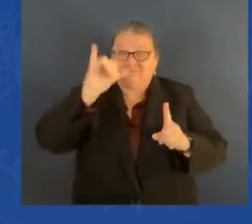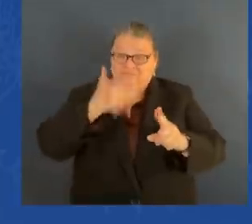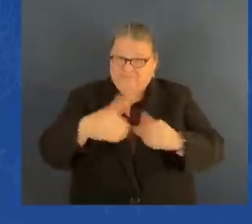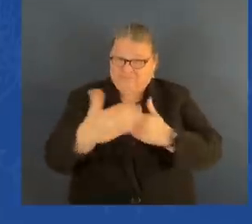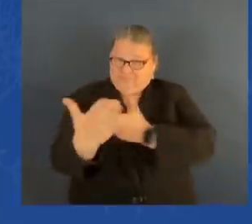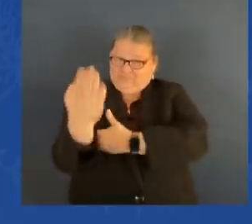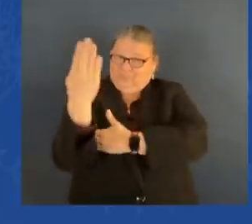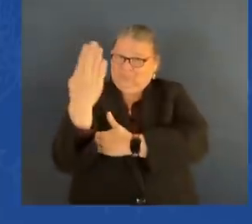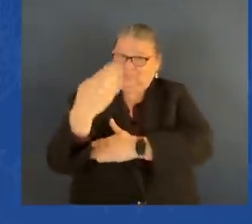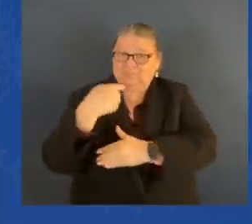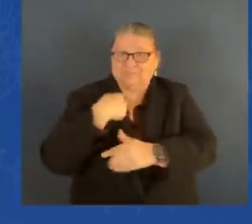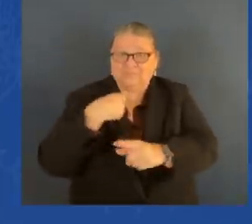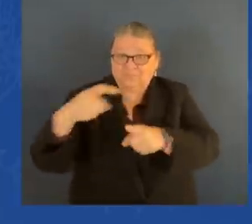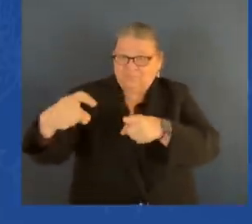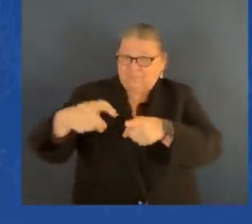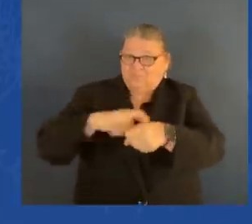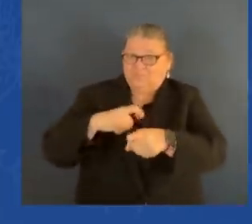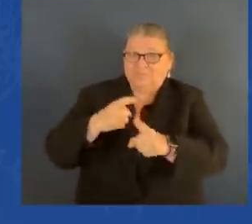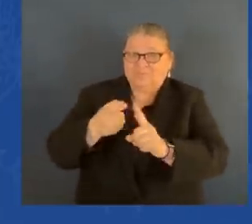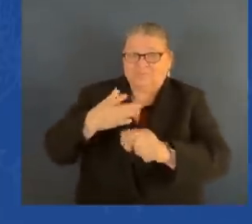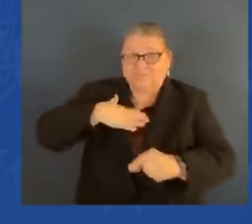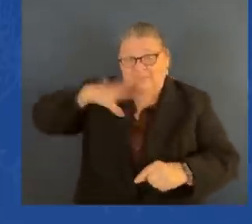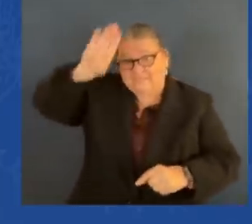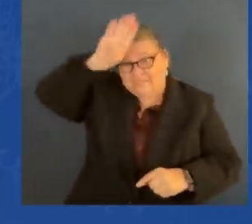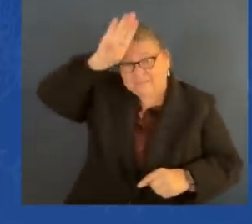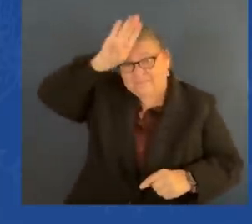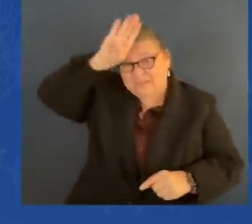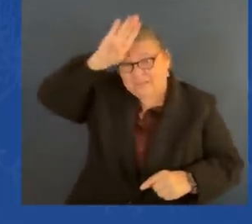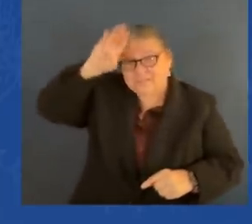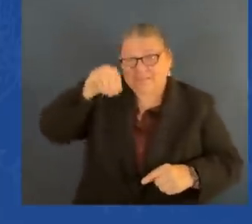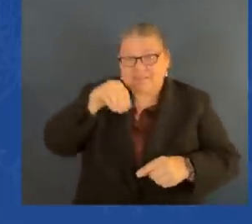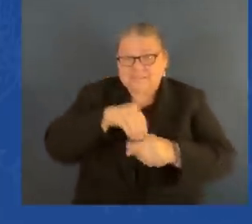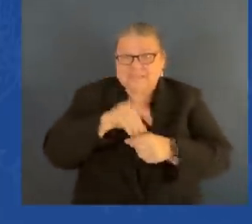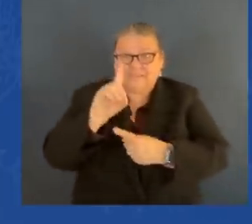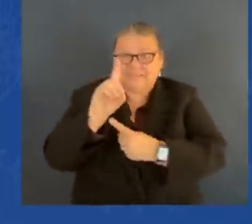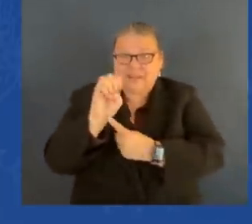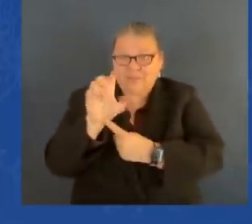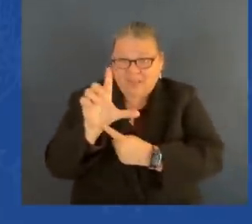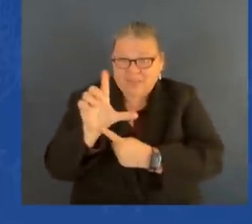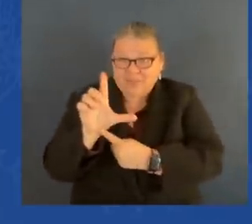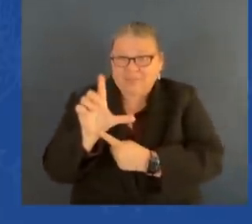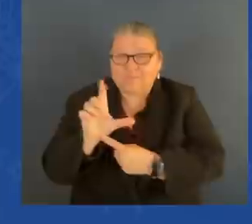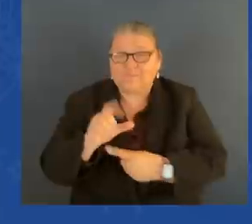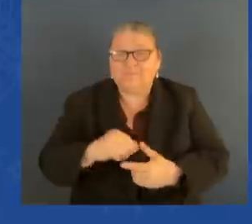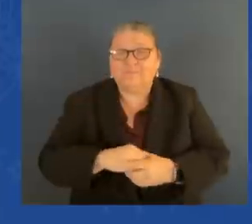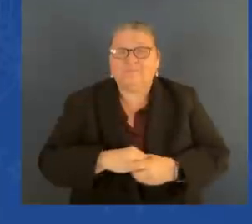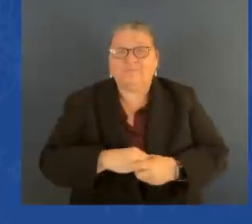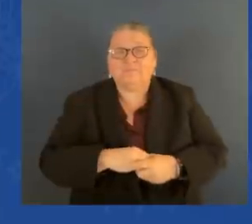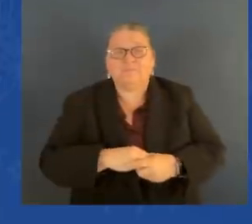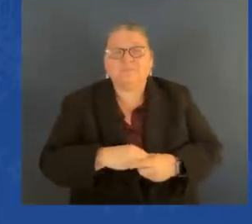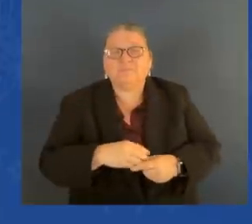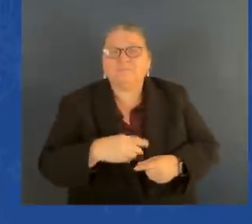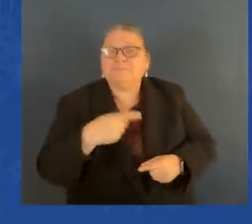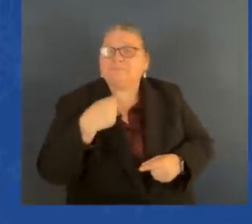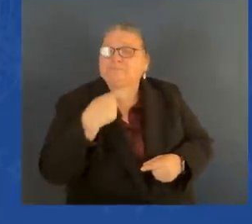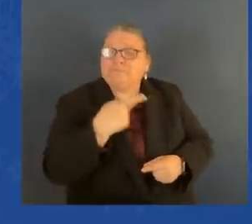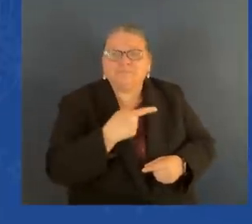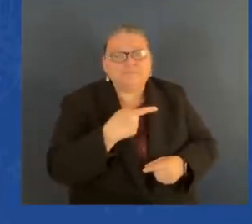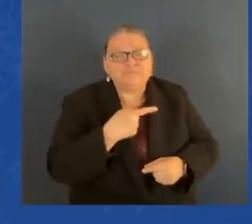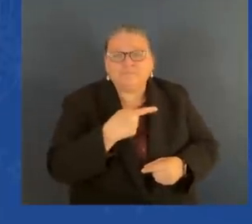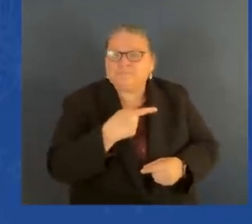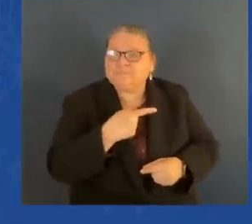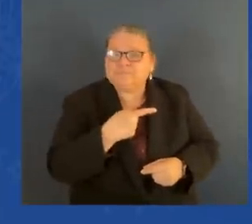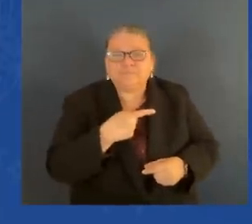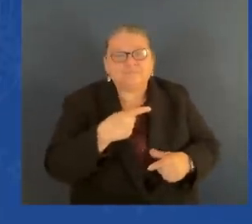in Delaware. And they put a poor young woman on the phone who said, you've got to come home. There's been an accident.